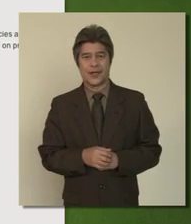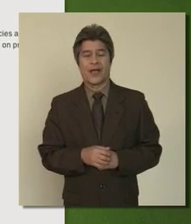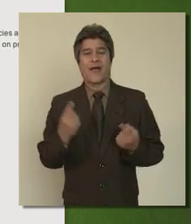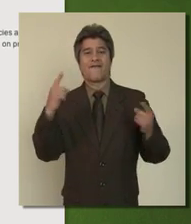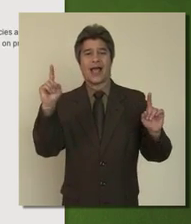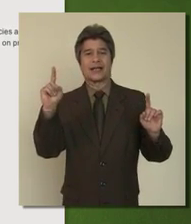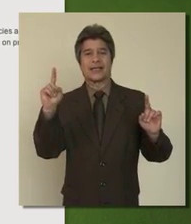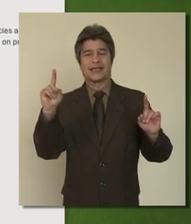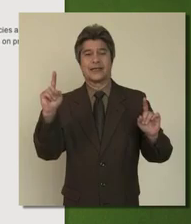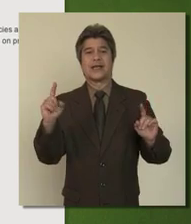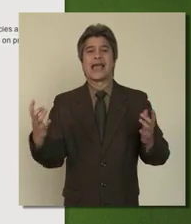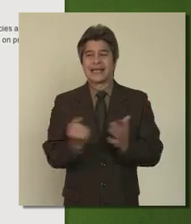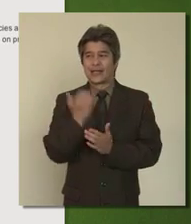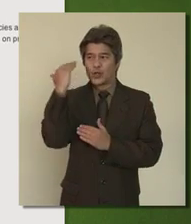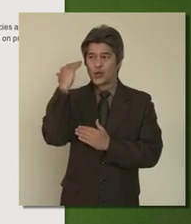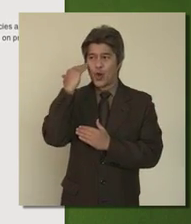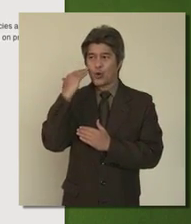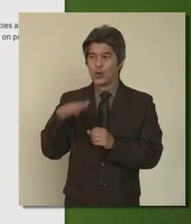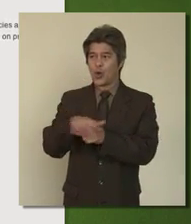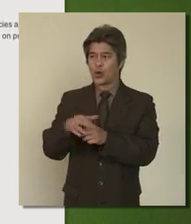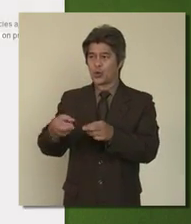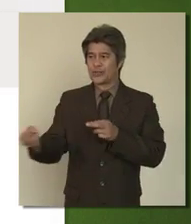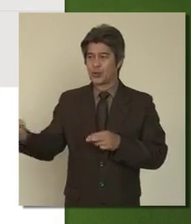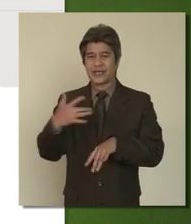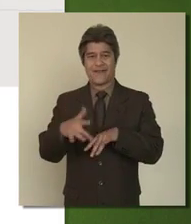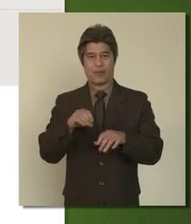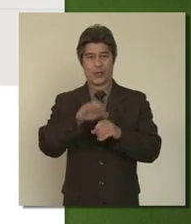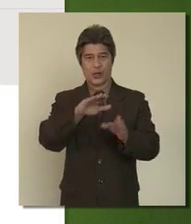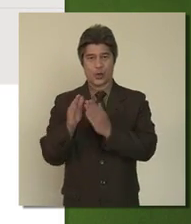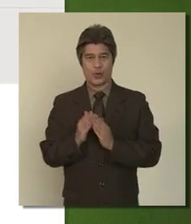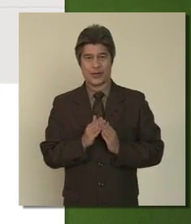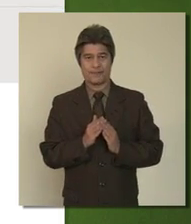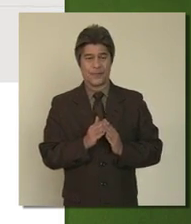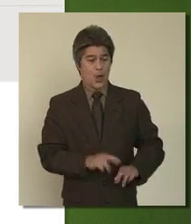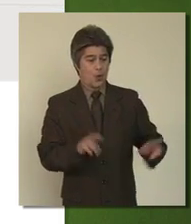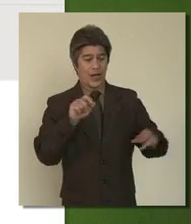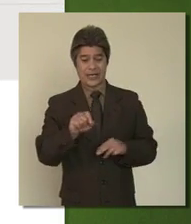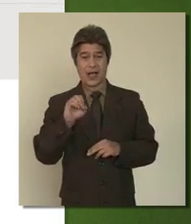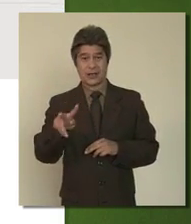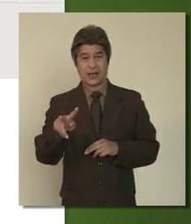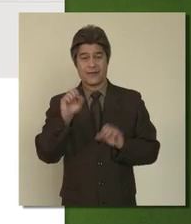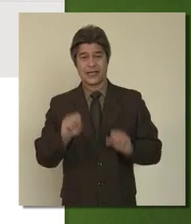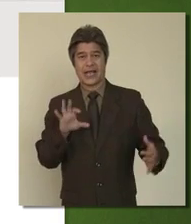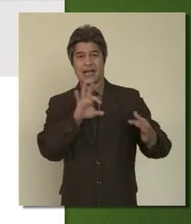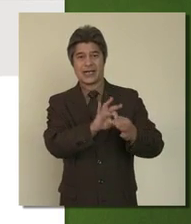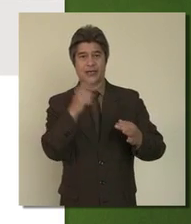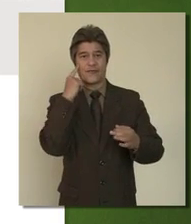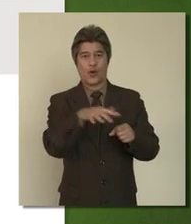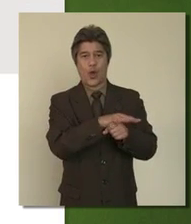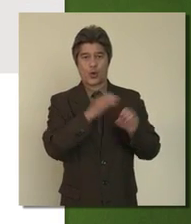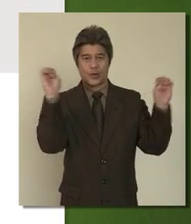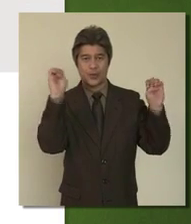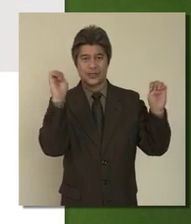Finally, get to know the local resources available in your community. Ready.gov can link you to local emergency information and